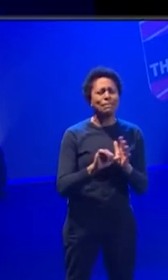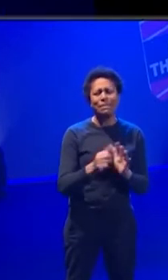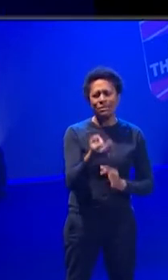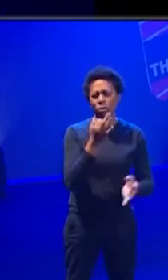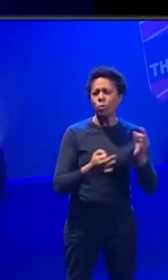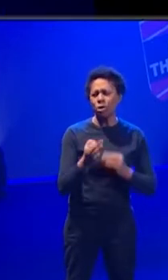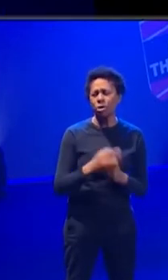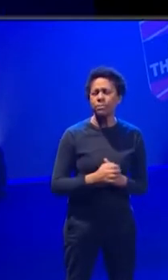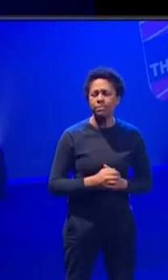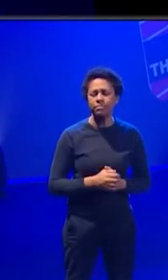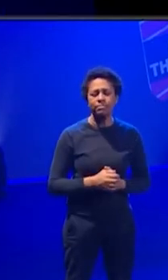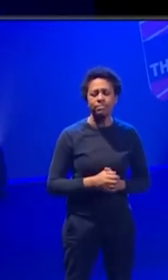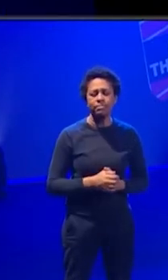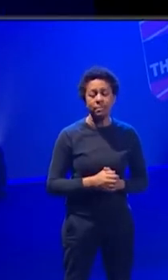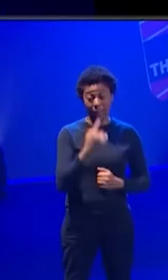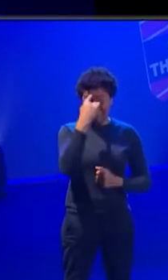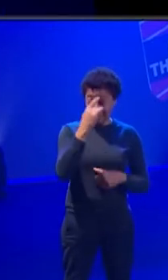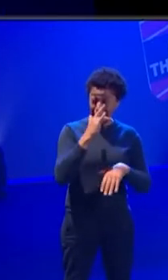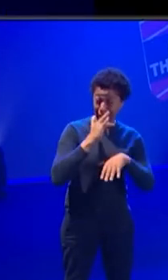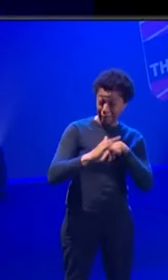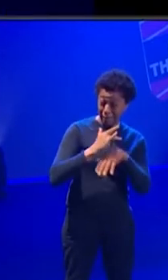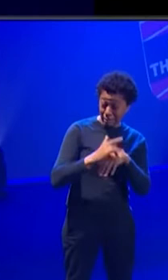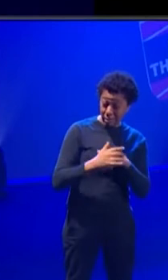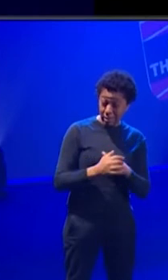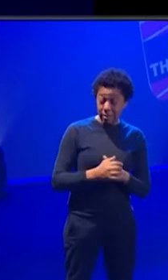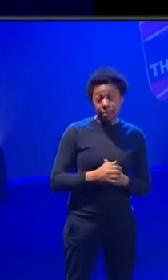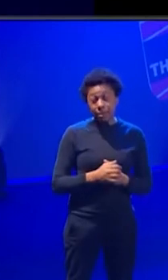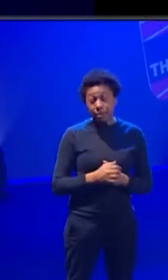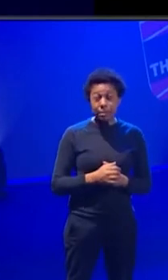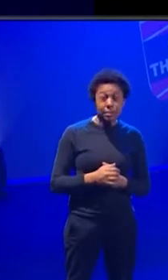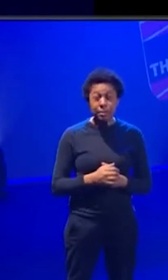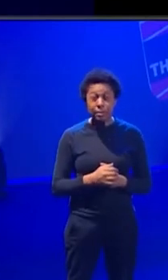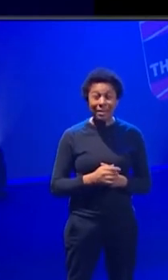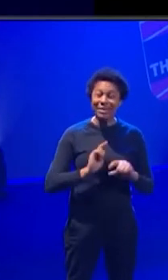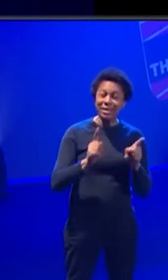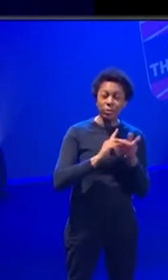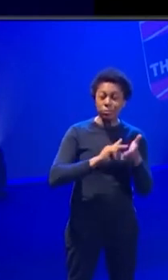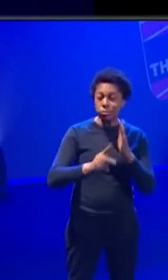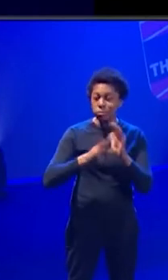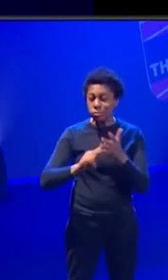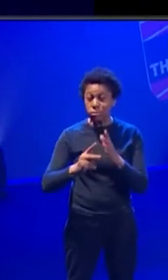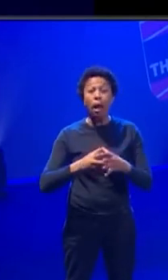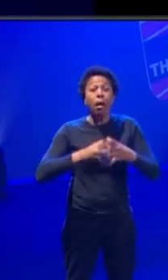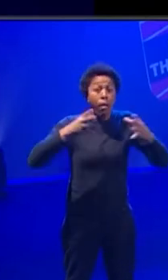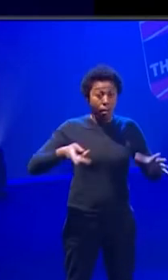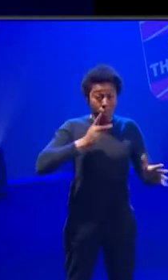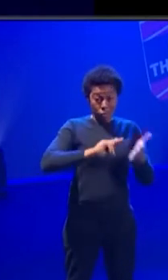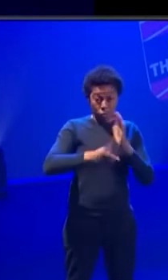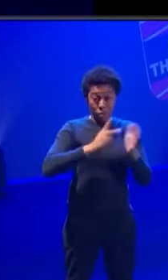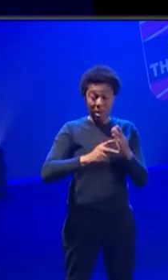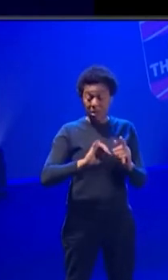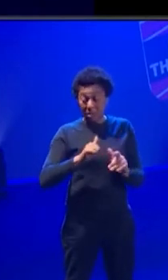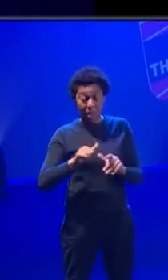theatre and institutions like this, large institutions, but also smaller